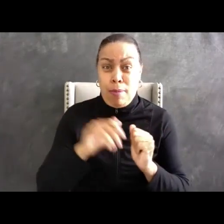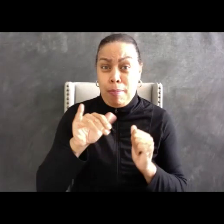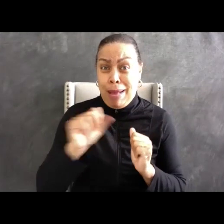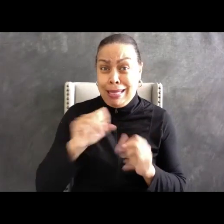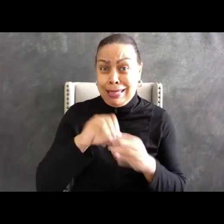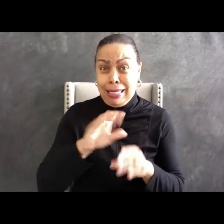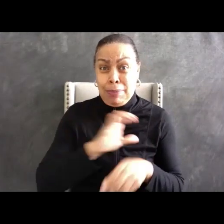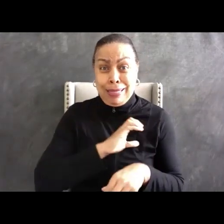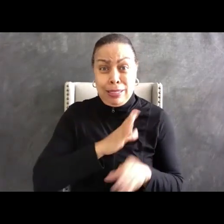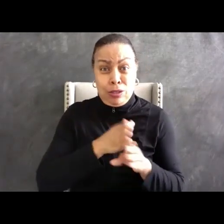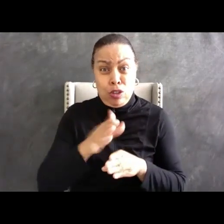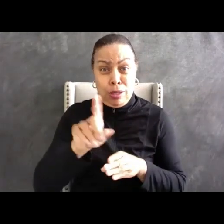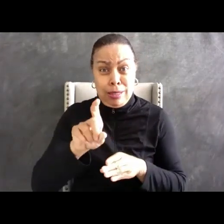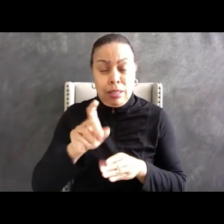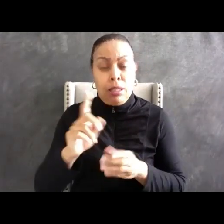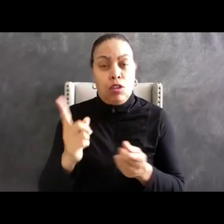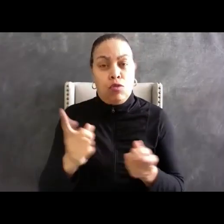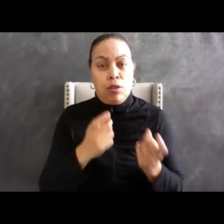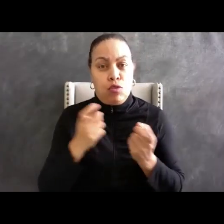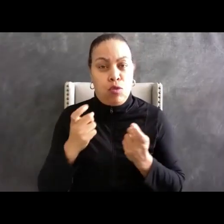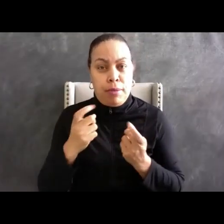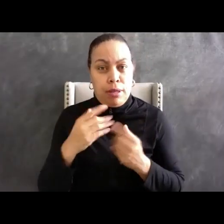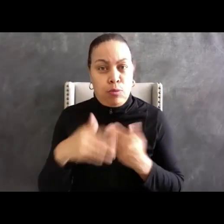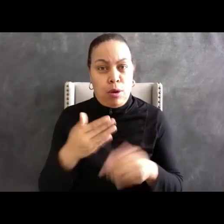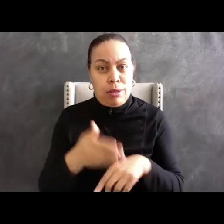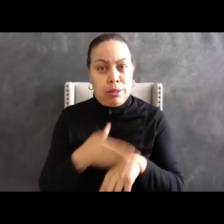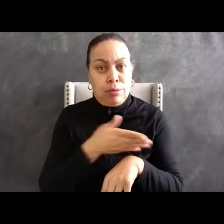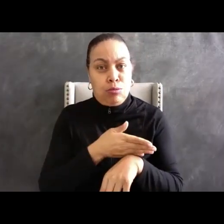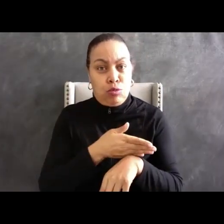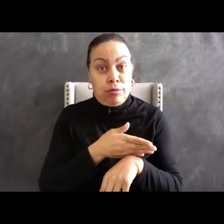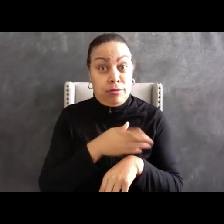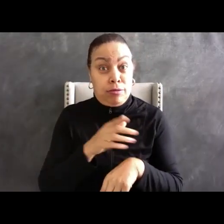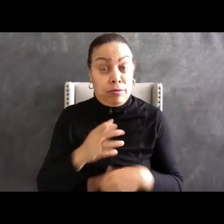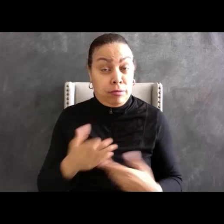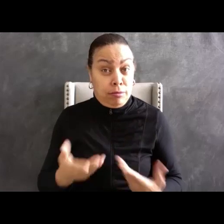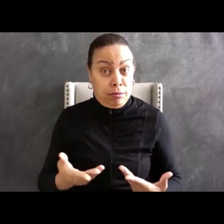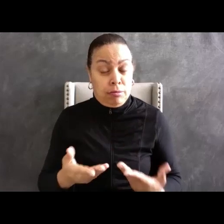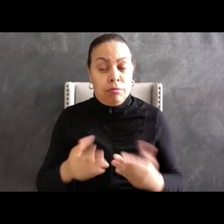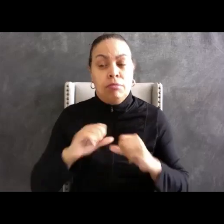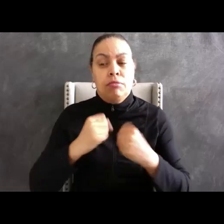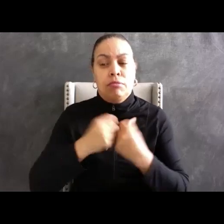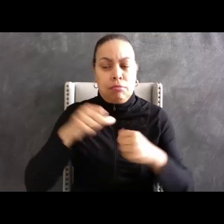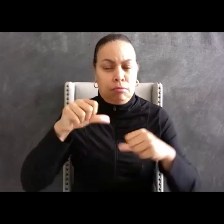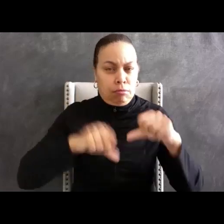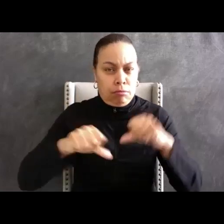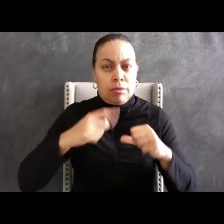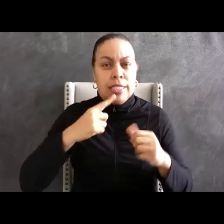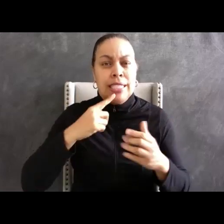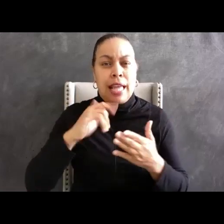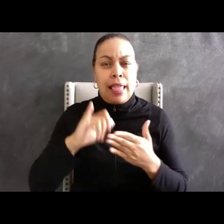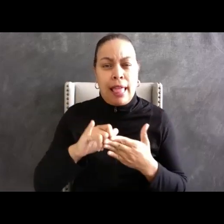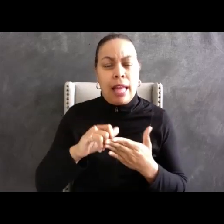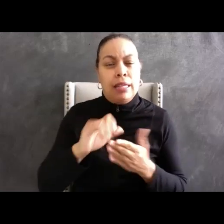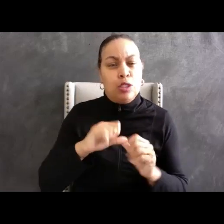our recruitment process. But as social scientists, science indicates that there's